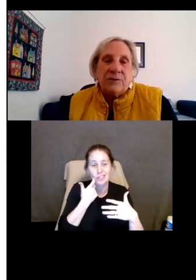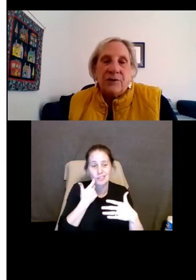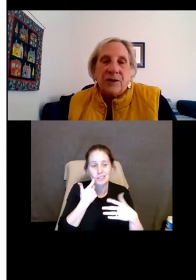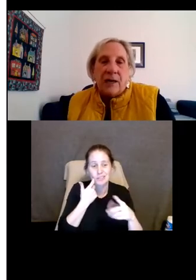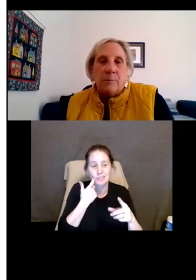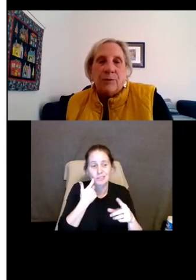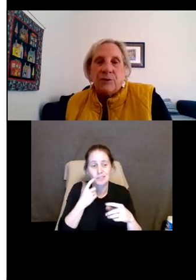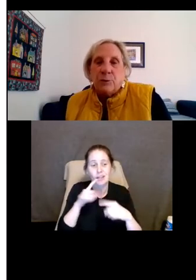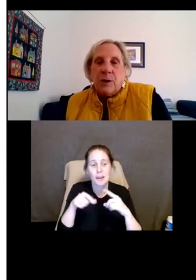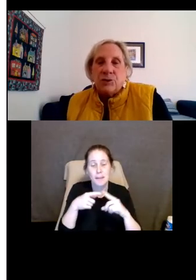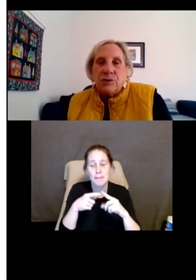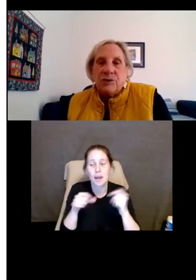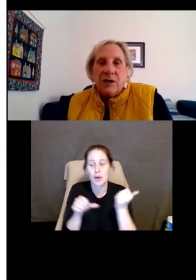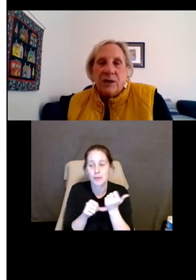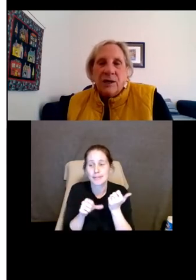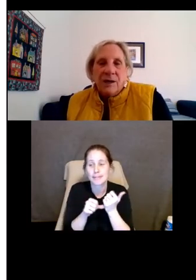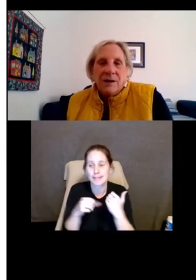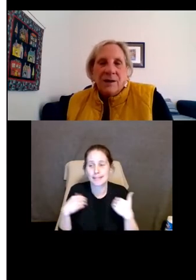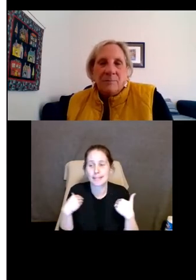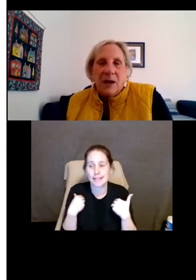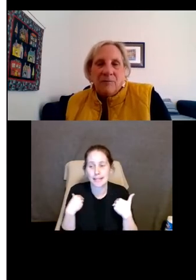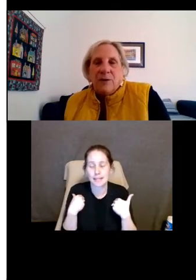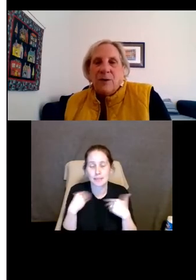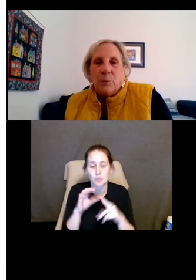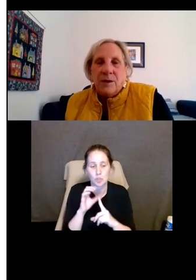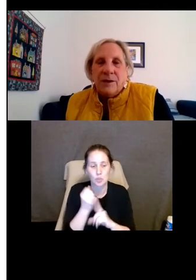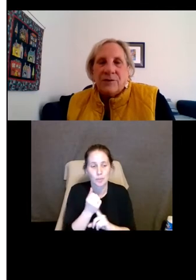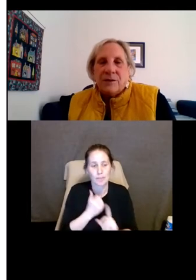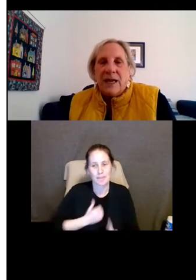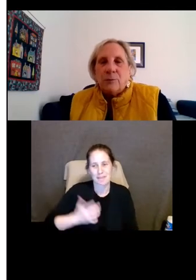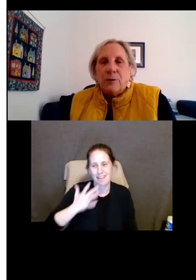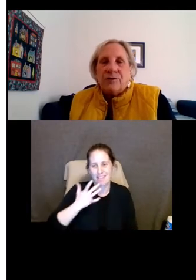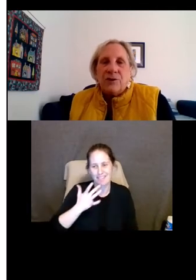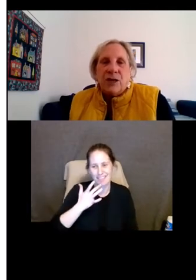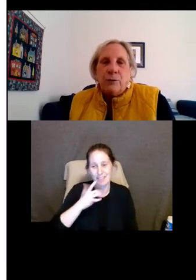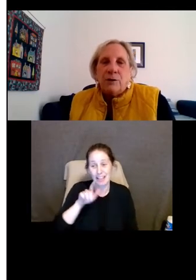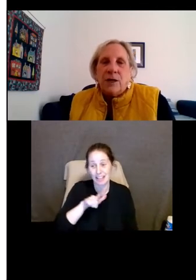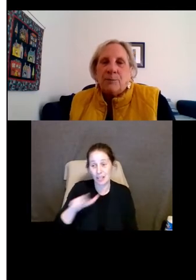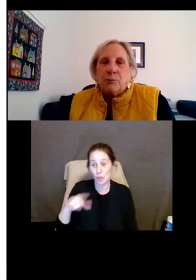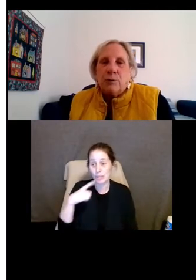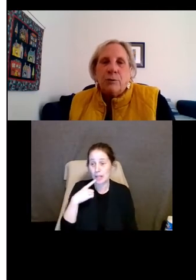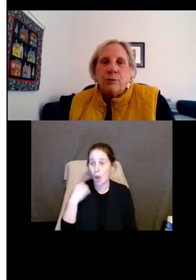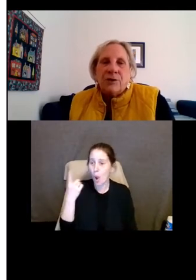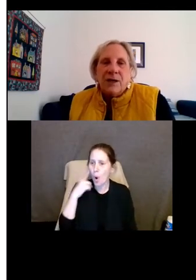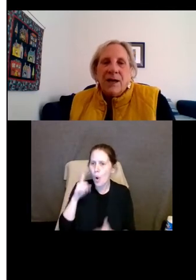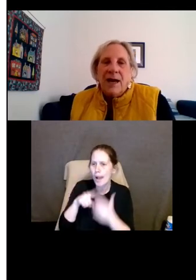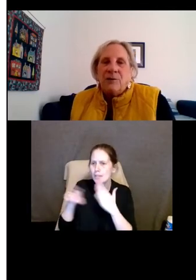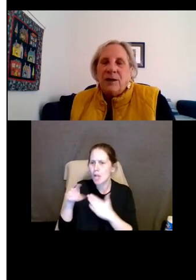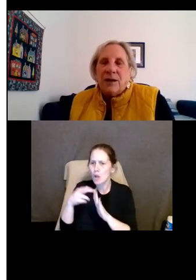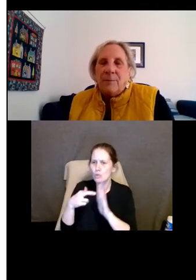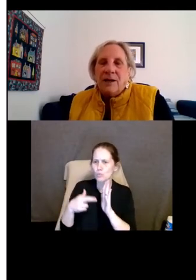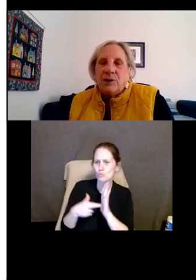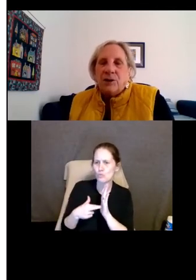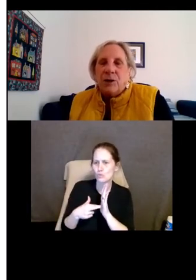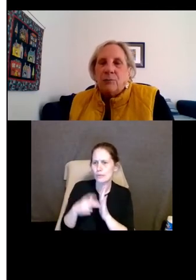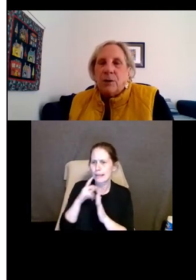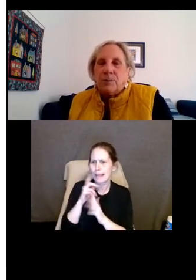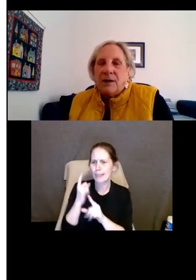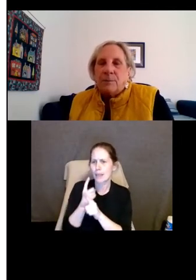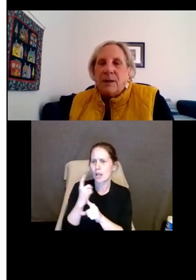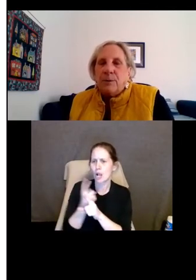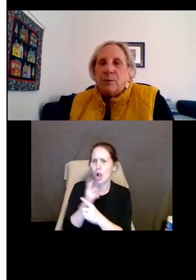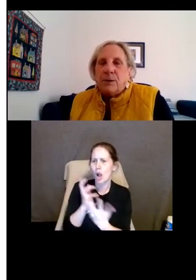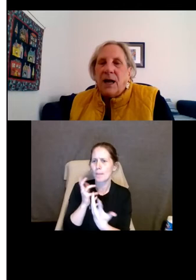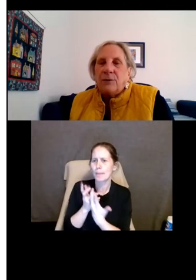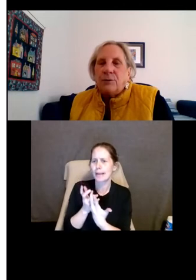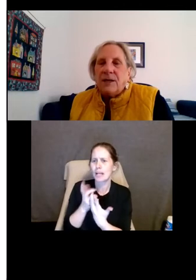assistance animal situations. My favorite one is the landlord said she looked up the rules and the accommodation only